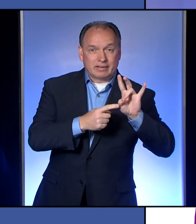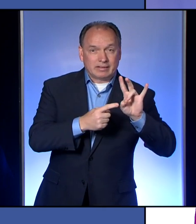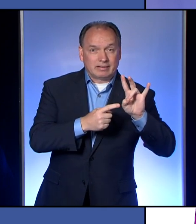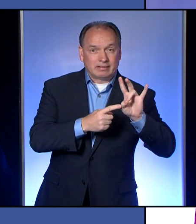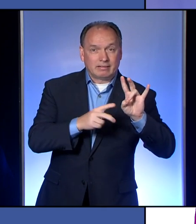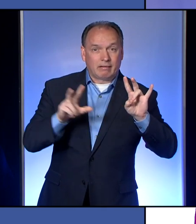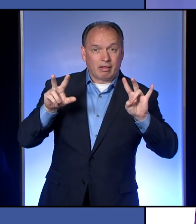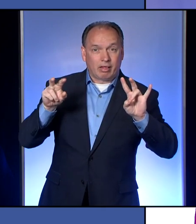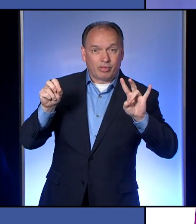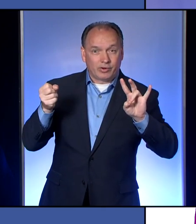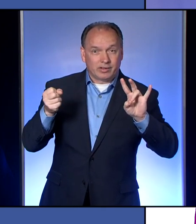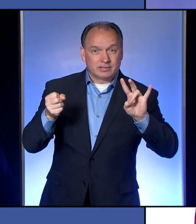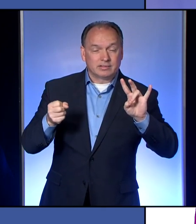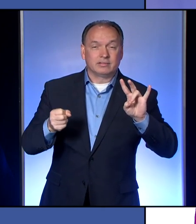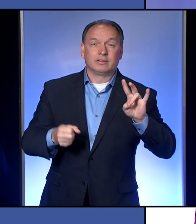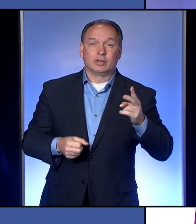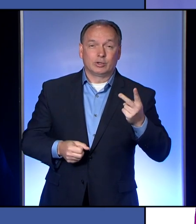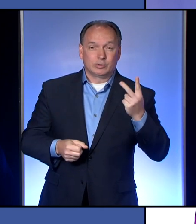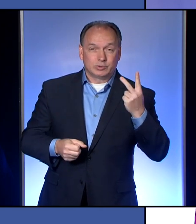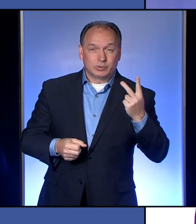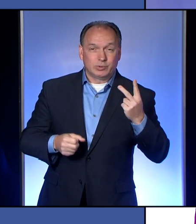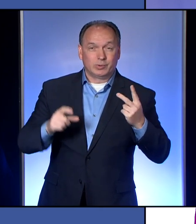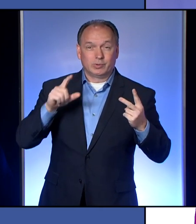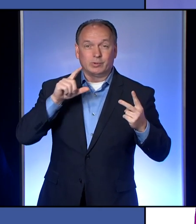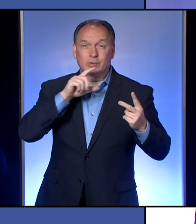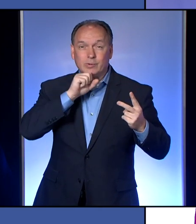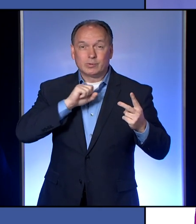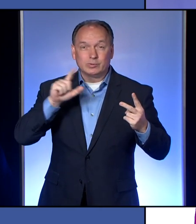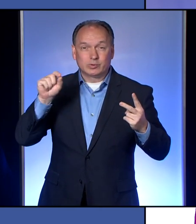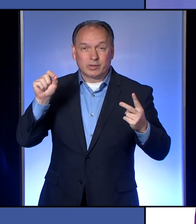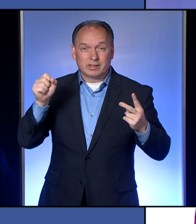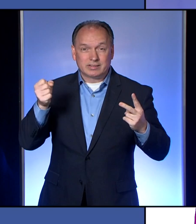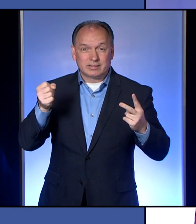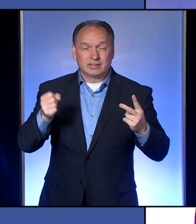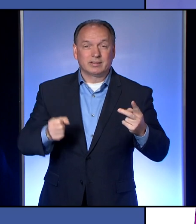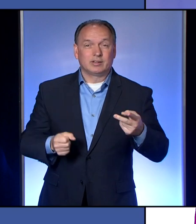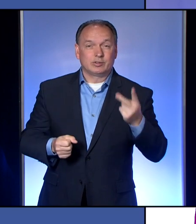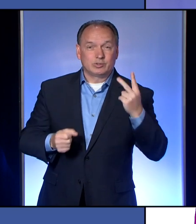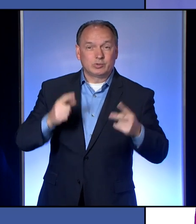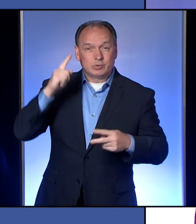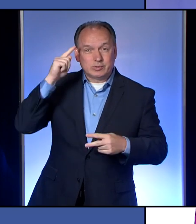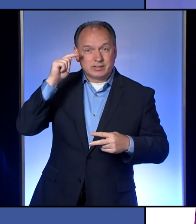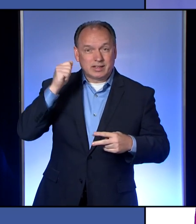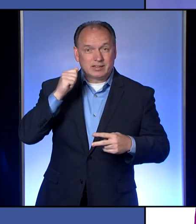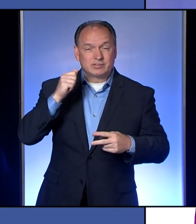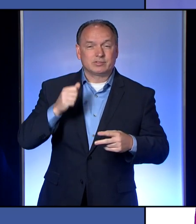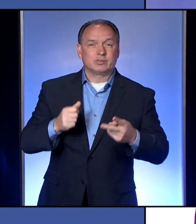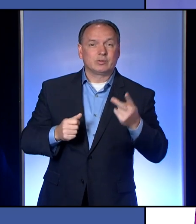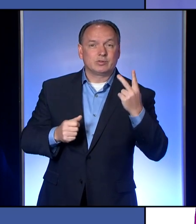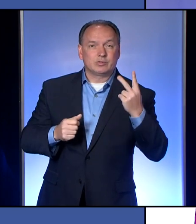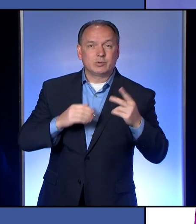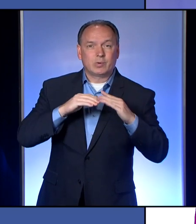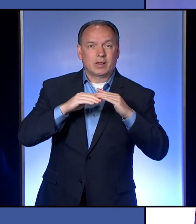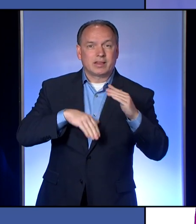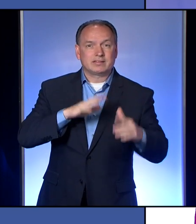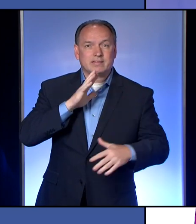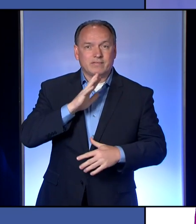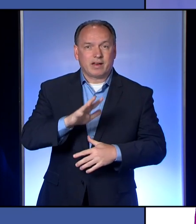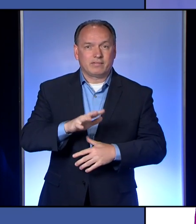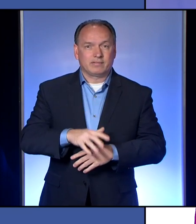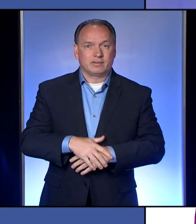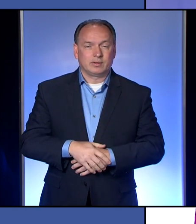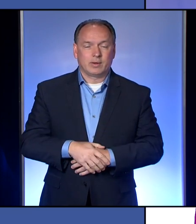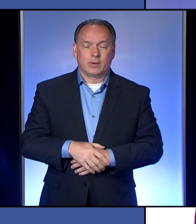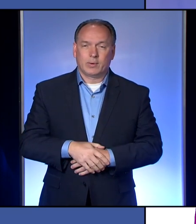30s, two are in their 20s, two are in their teens and two are under the age of five.